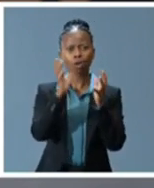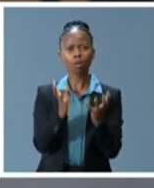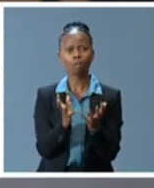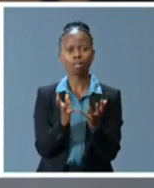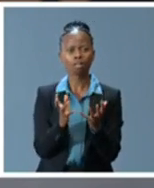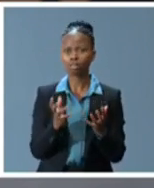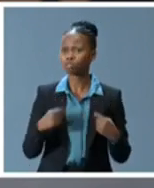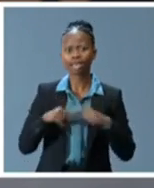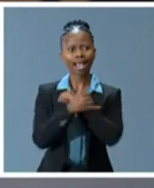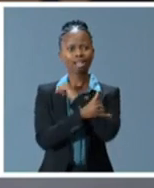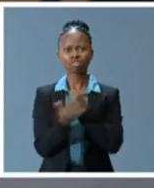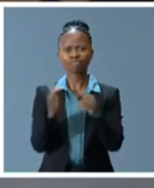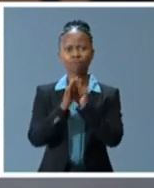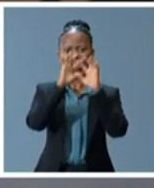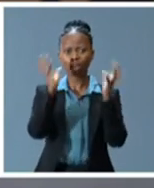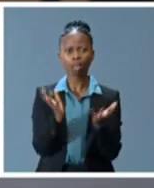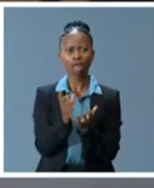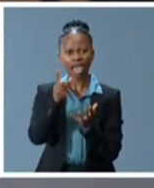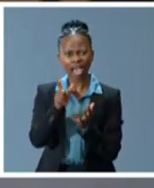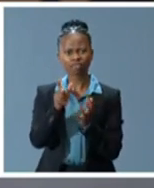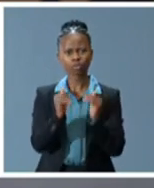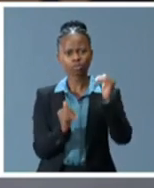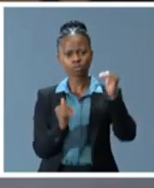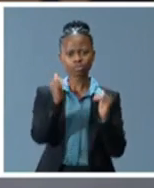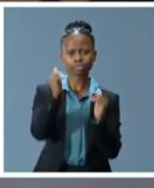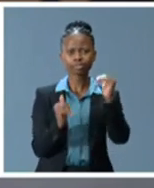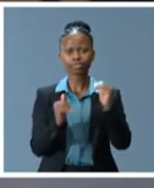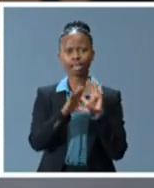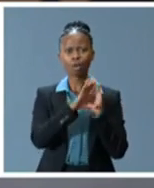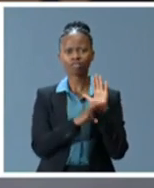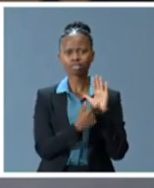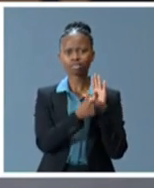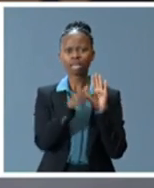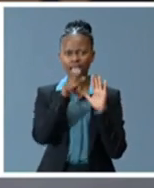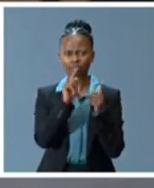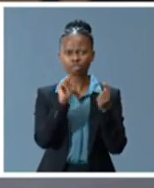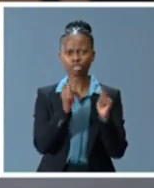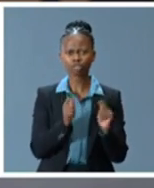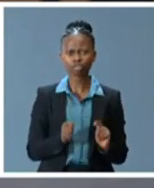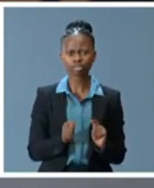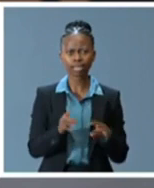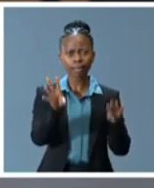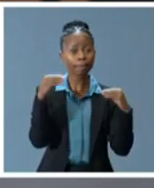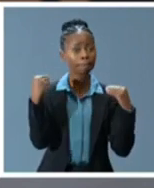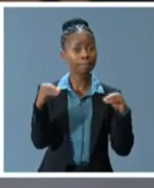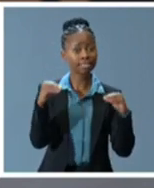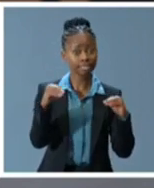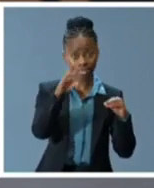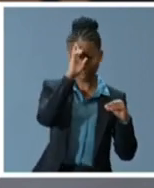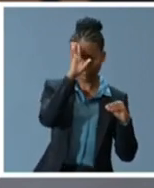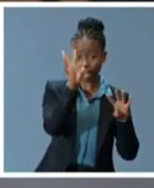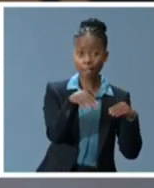that in the new ethics of the global order, business cannot be separated